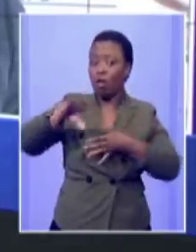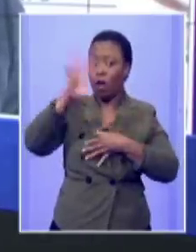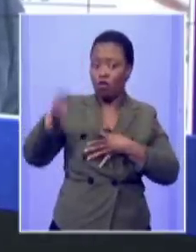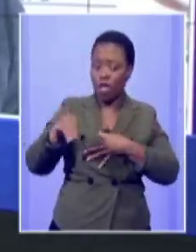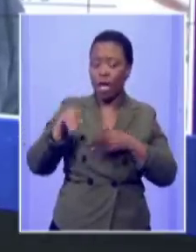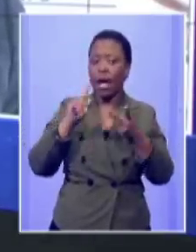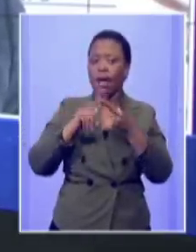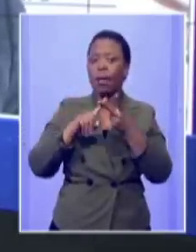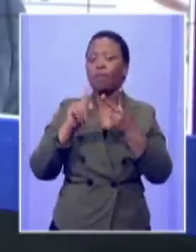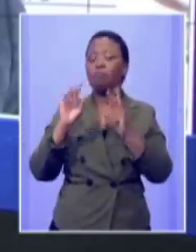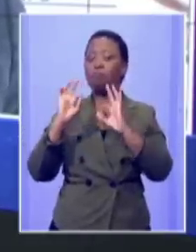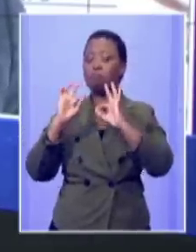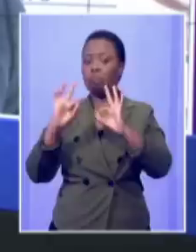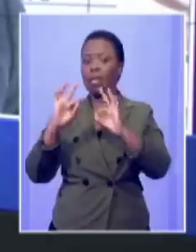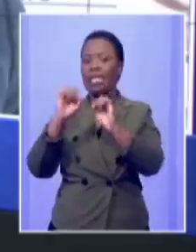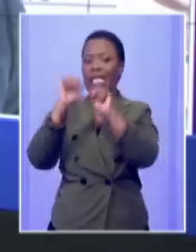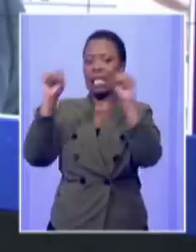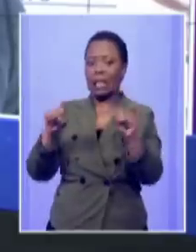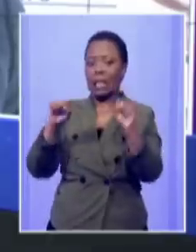system already